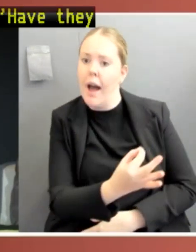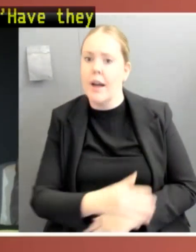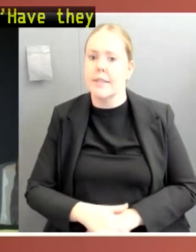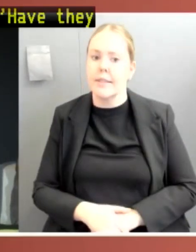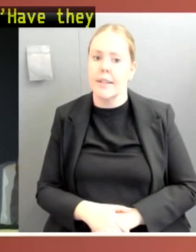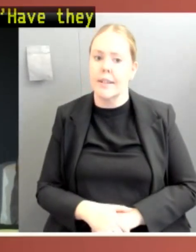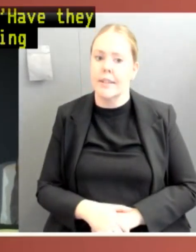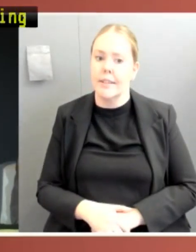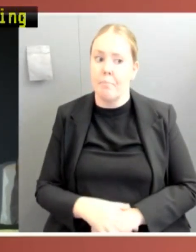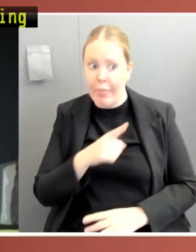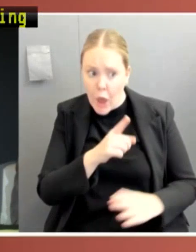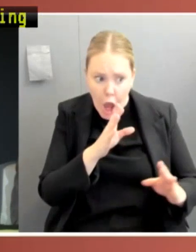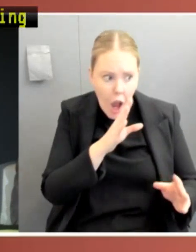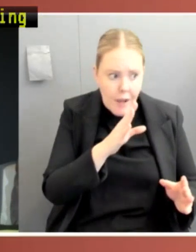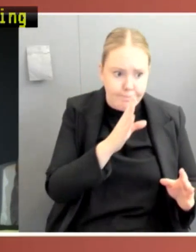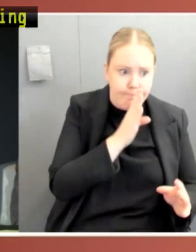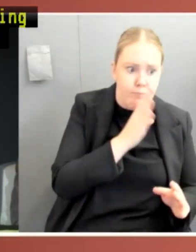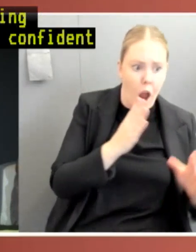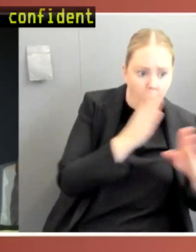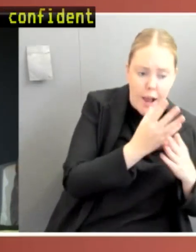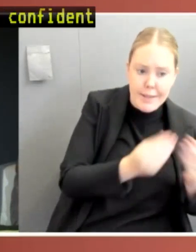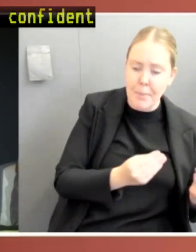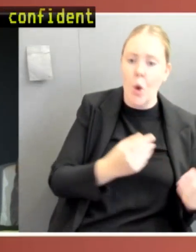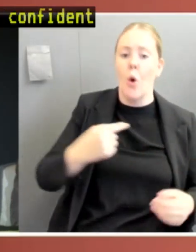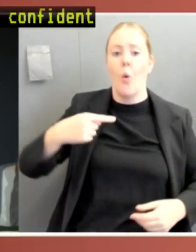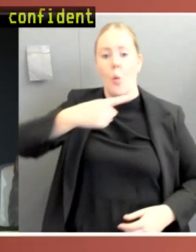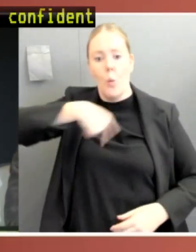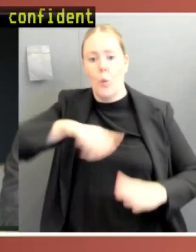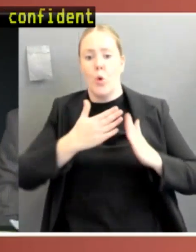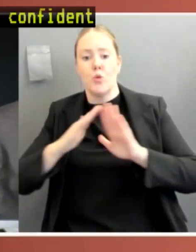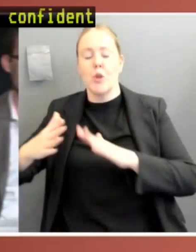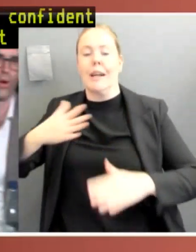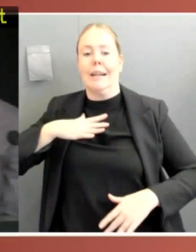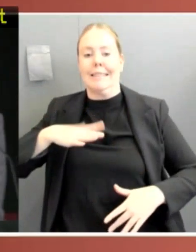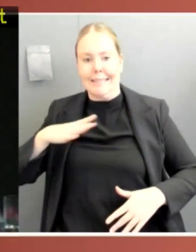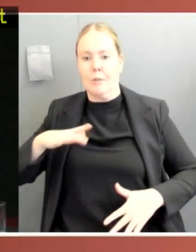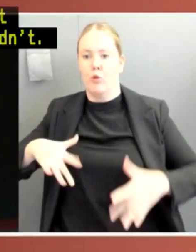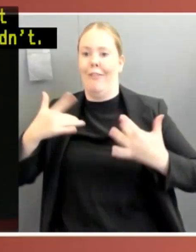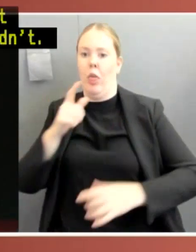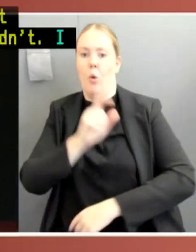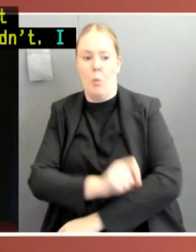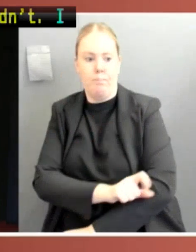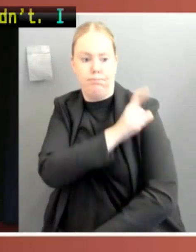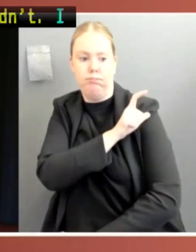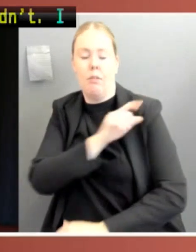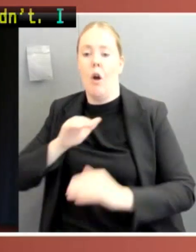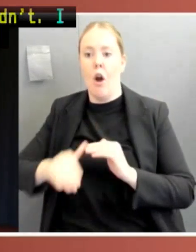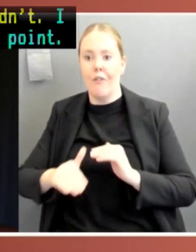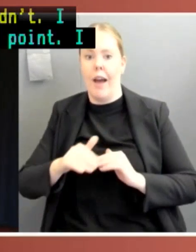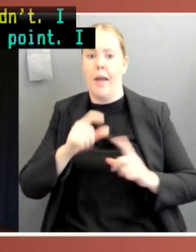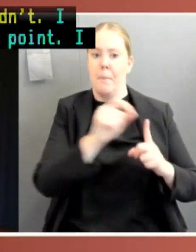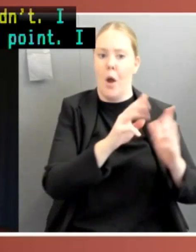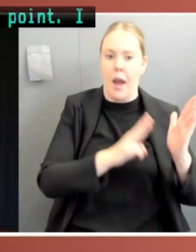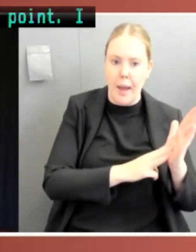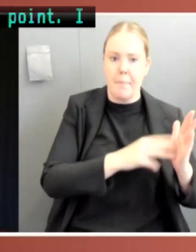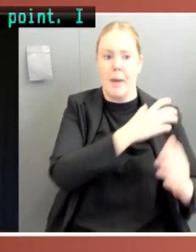in fact, they've made the right decisions? And often we couldn't. I think that's a really good point. I think a lot of the rise in people who are sort of that pseudo